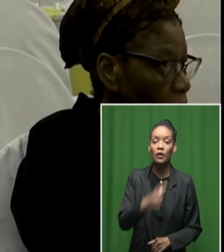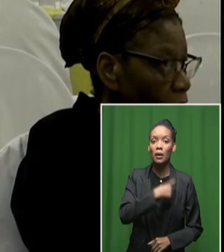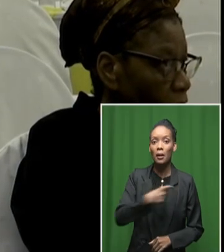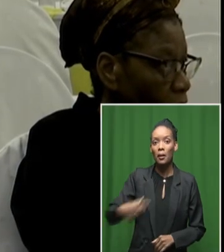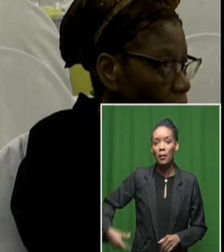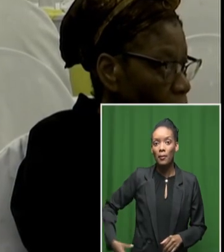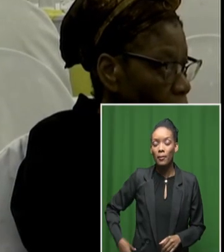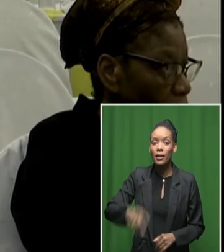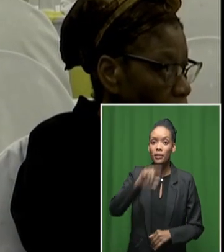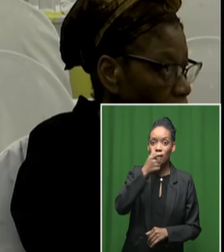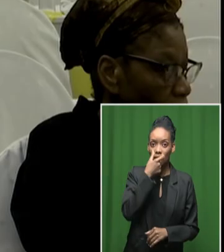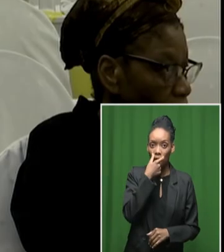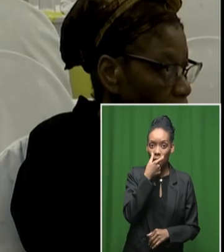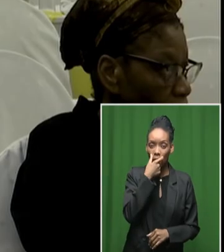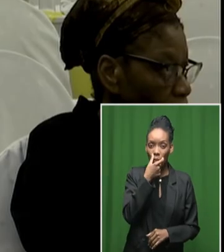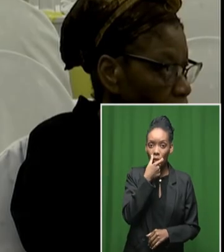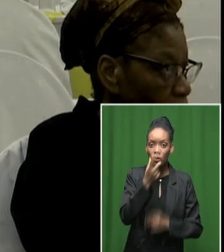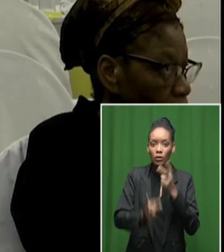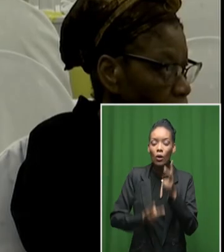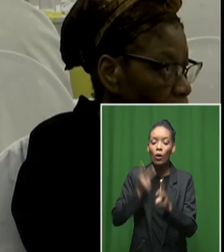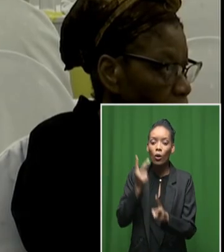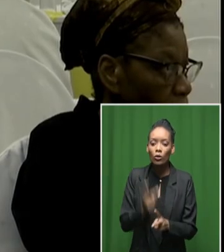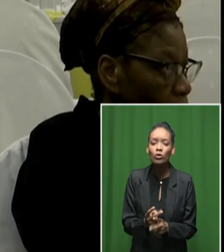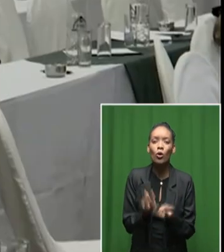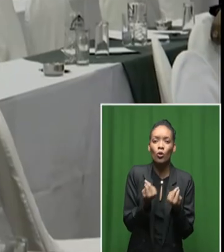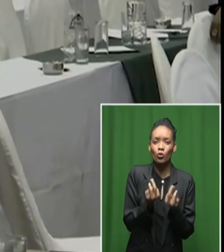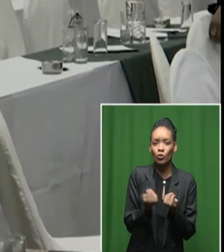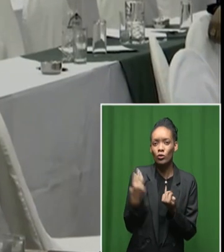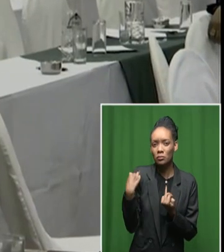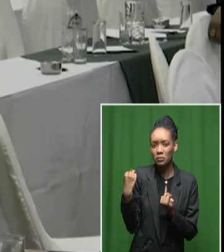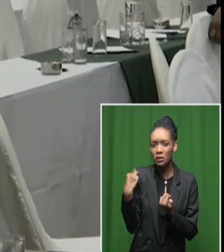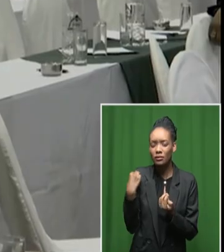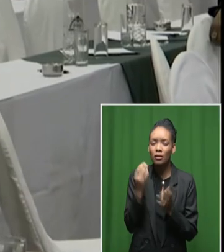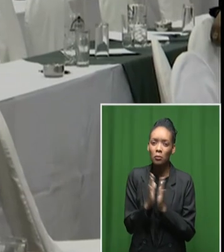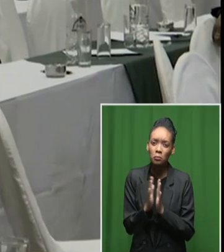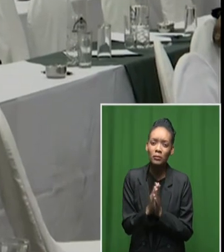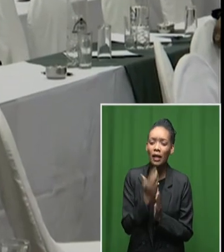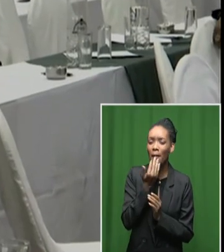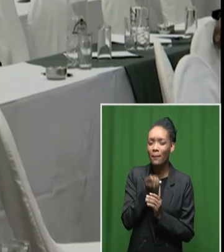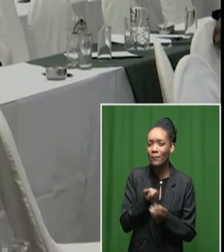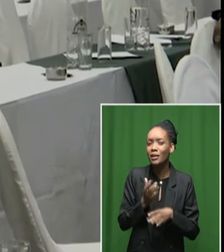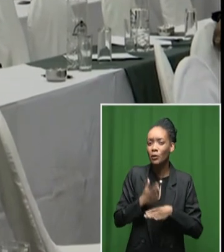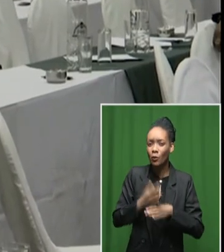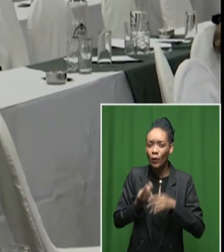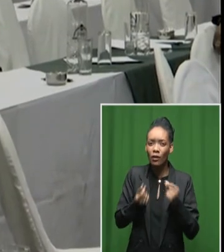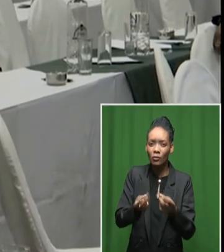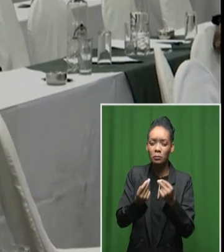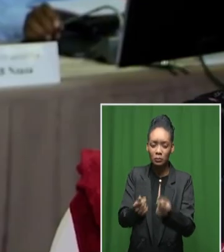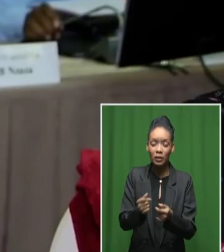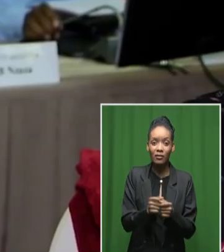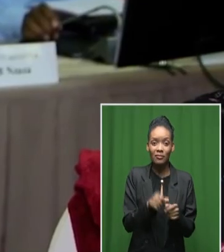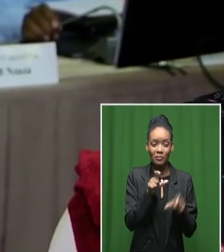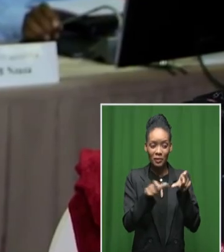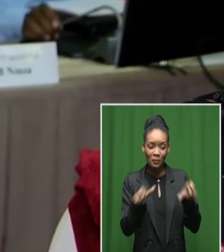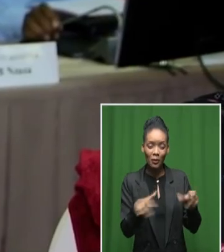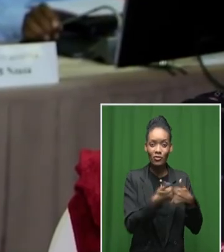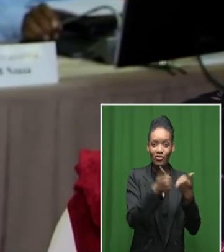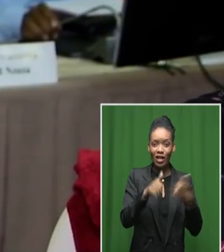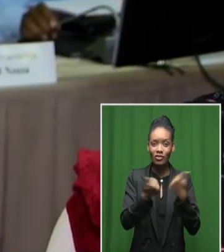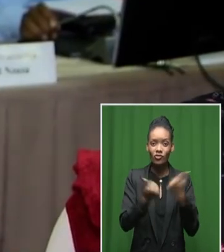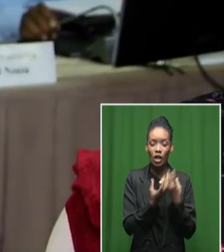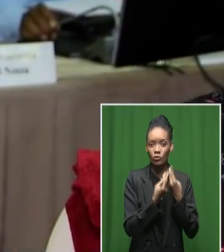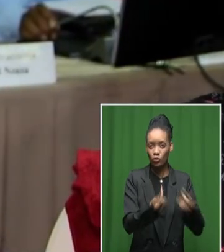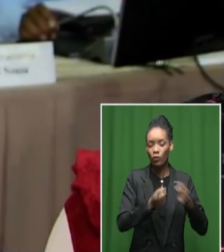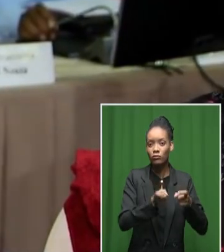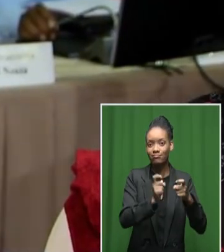Ramaphosa has also called on the new ministers to work with speed in resolving the challenges facing the people. The Minister